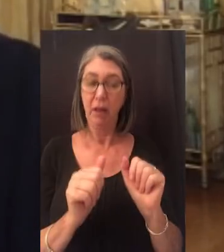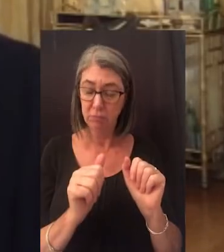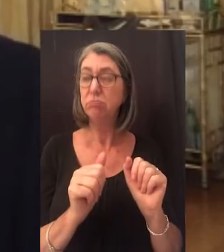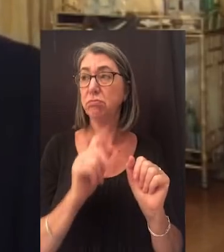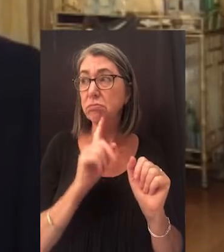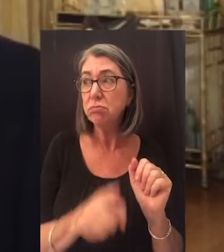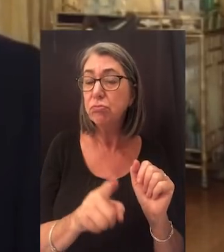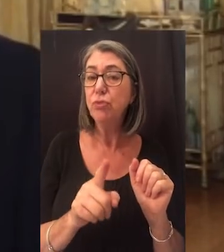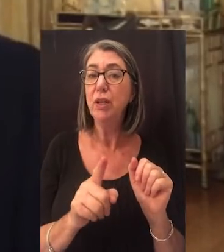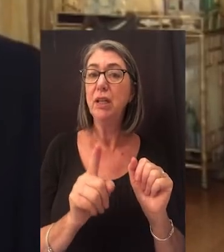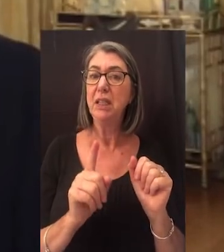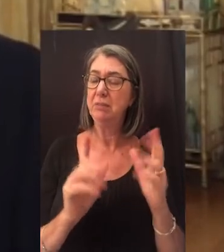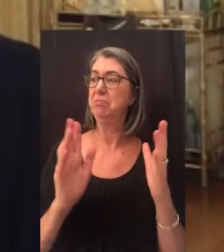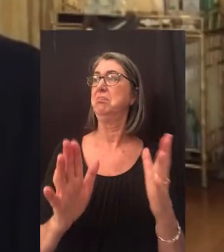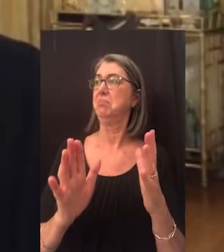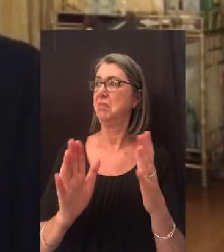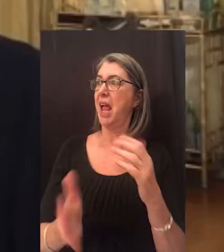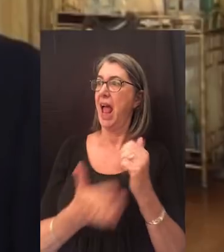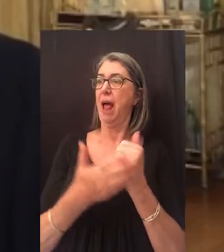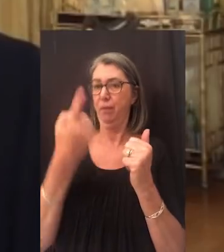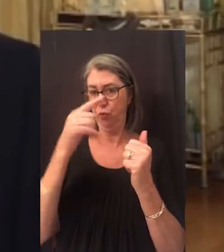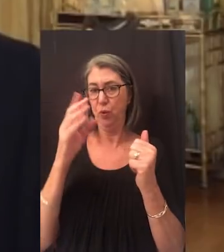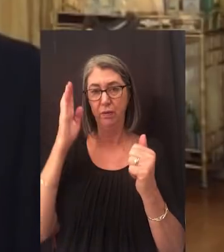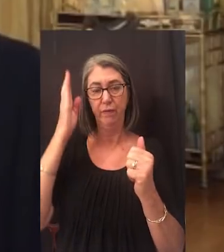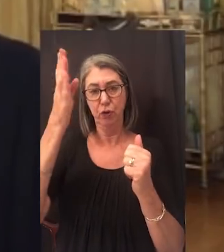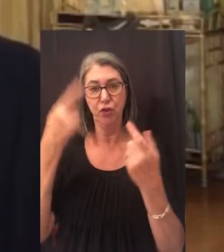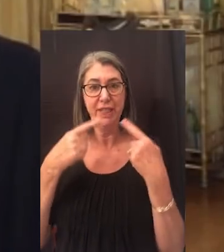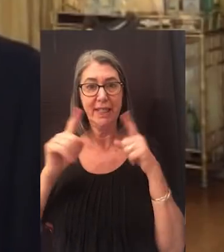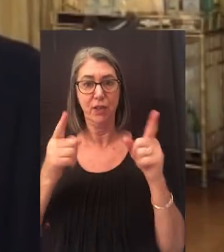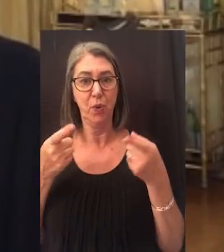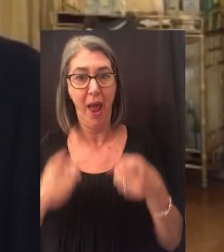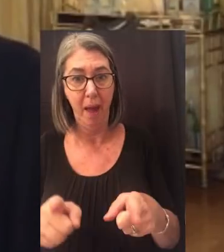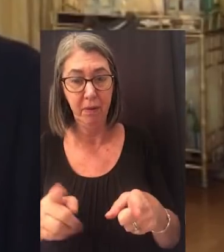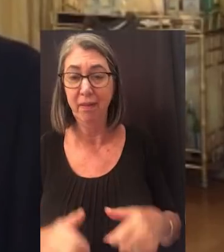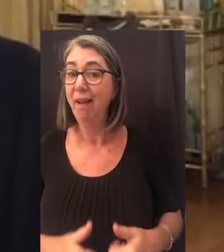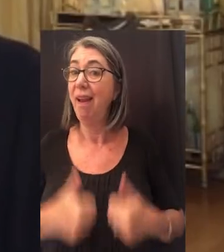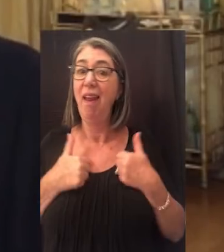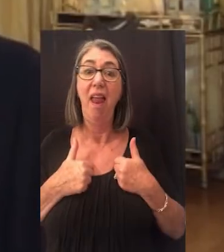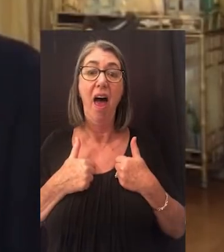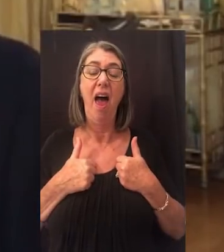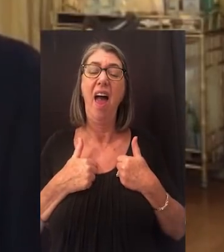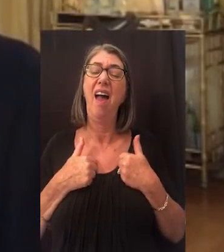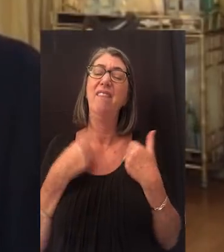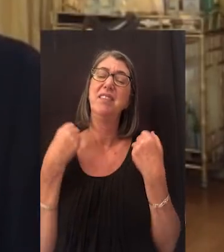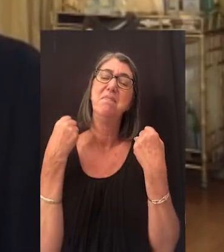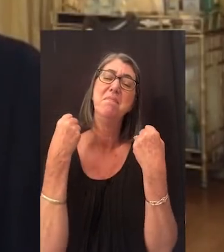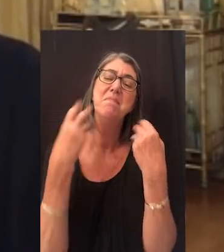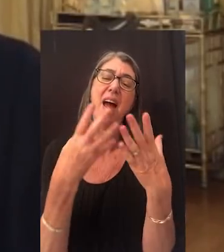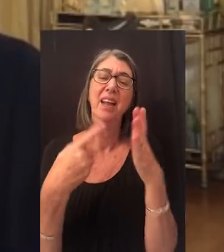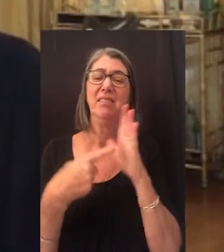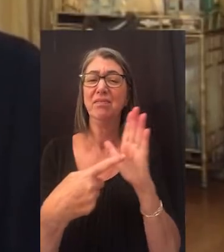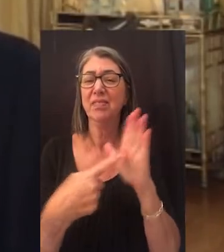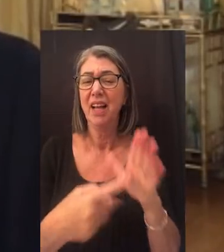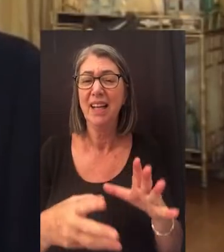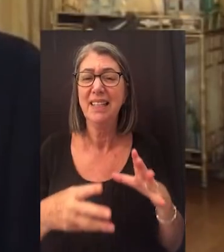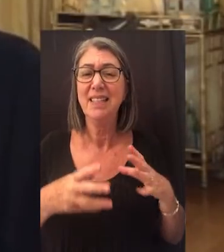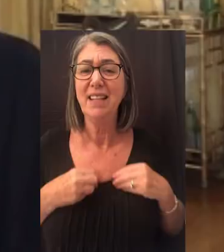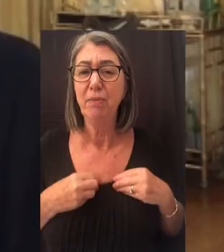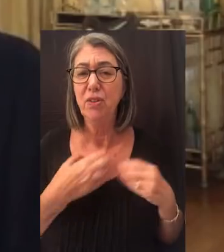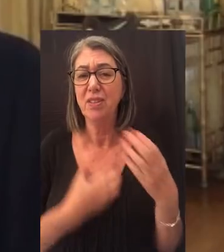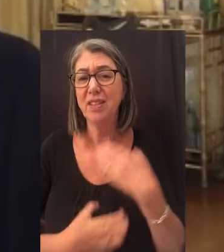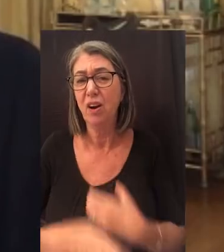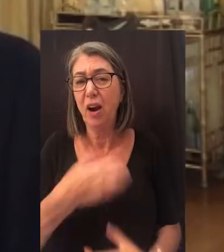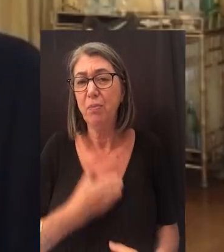undoubtedly set the table for future successes. Life is flush with instances of acceptable or